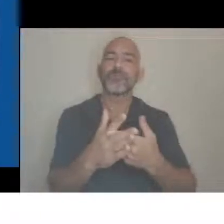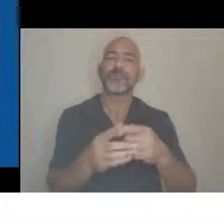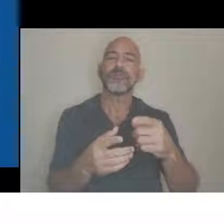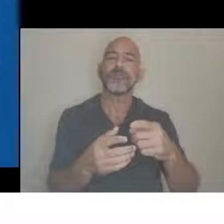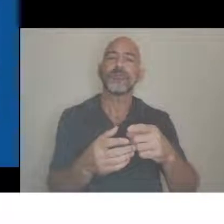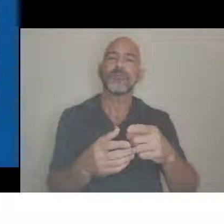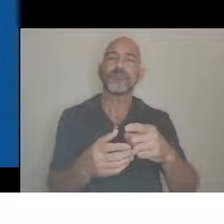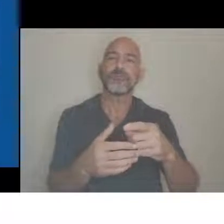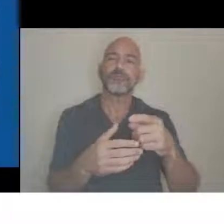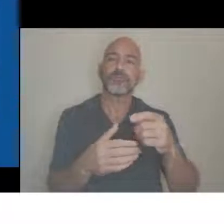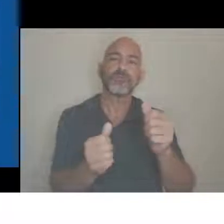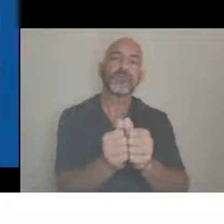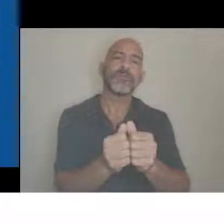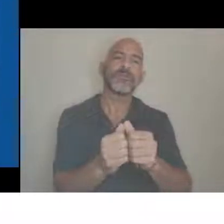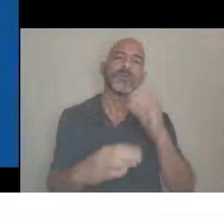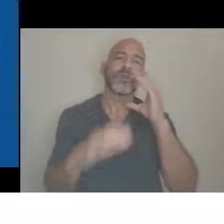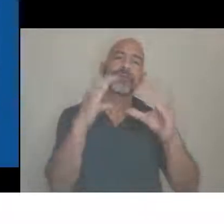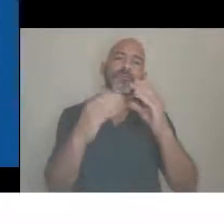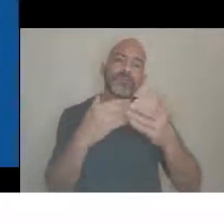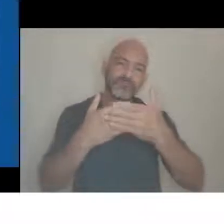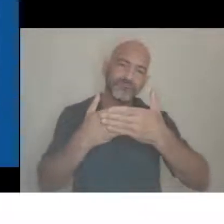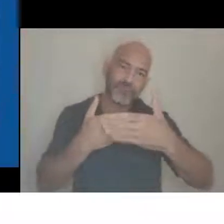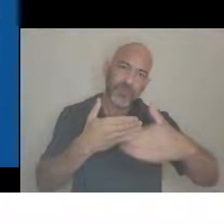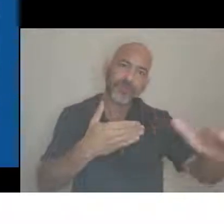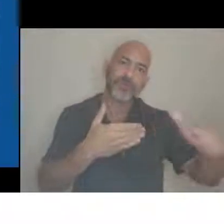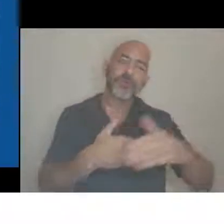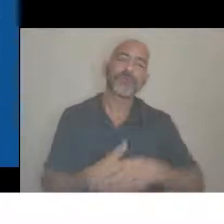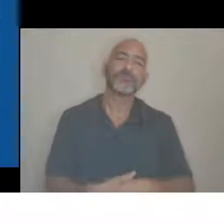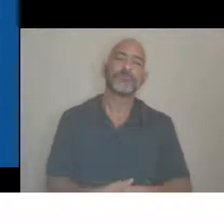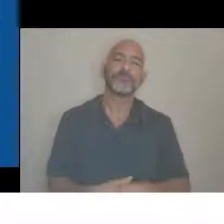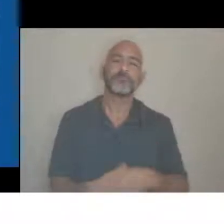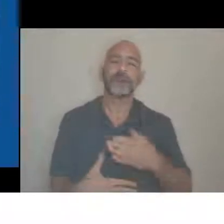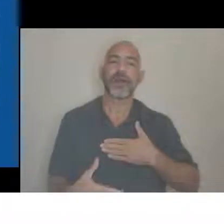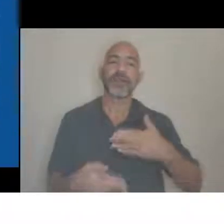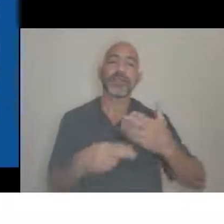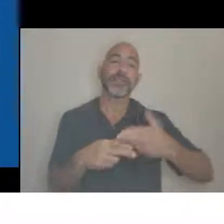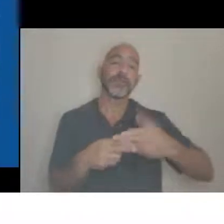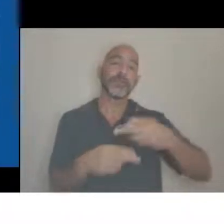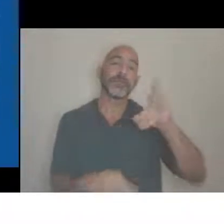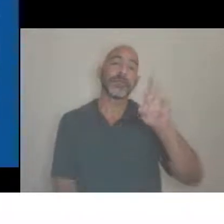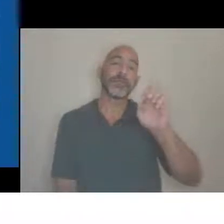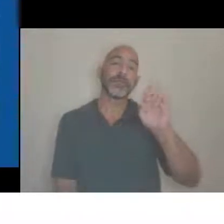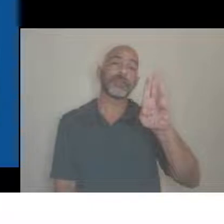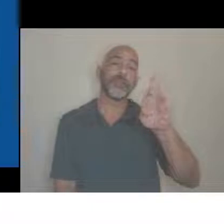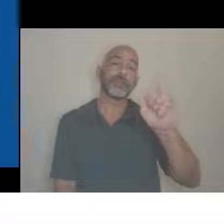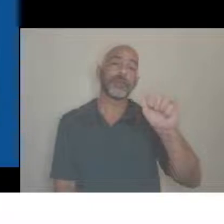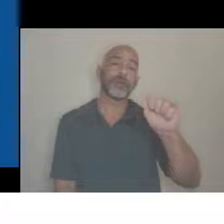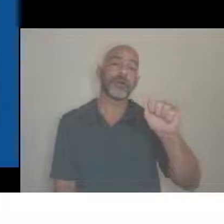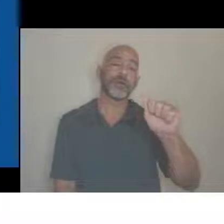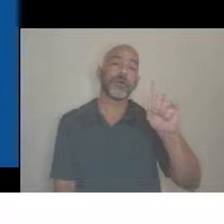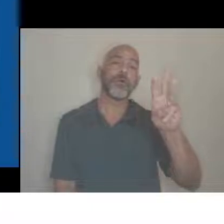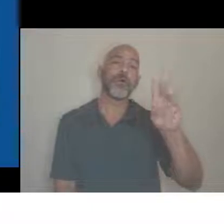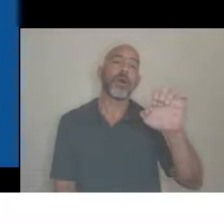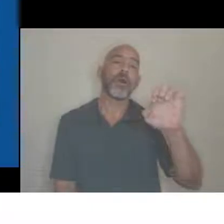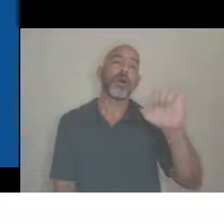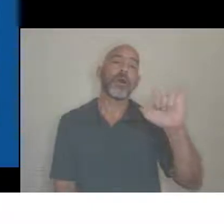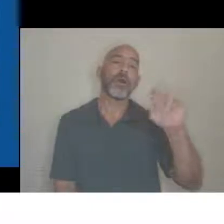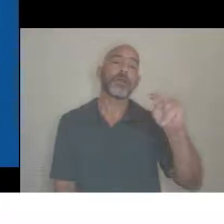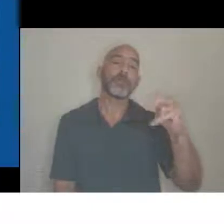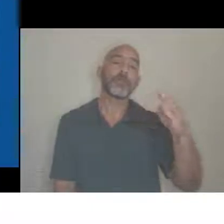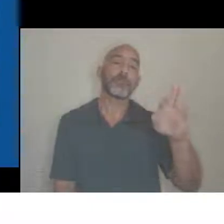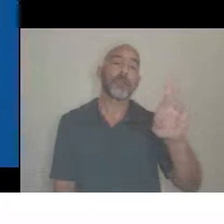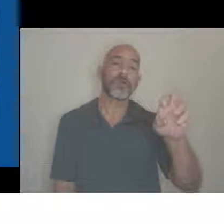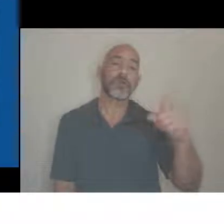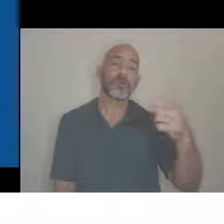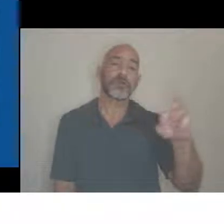Deborah Weinberg. the Director of Community Advocacy here. And I'm going to hand you over to Dr. Ashley